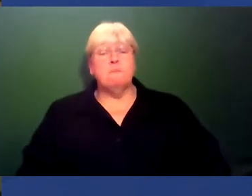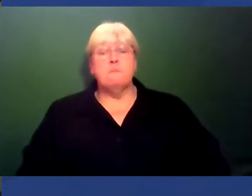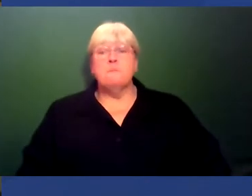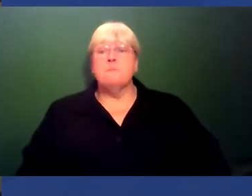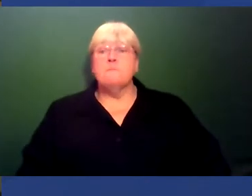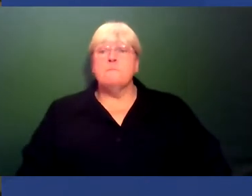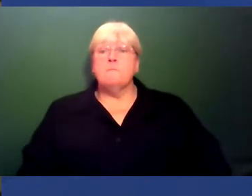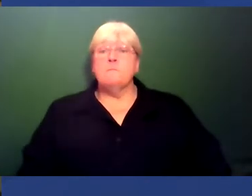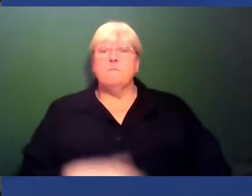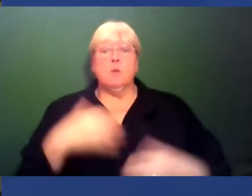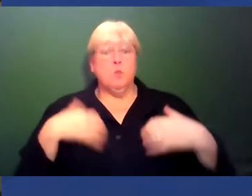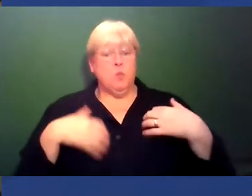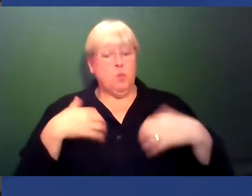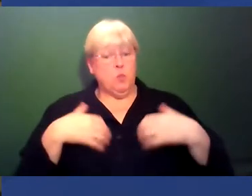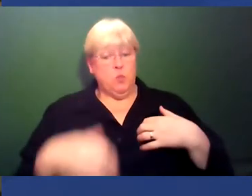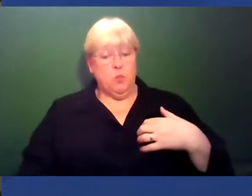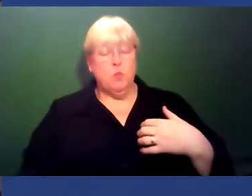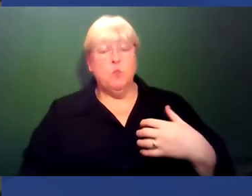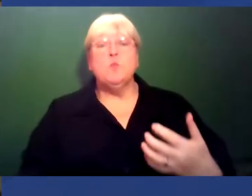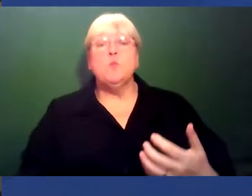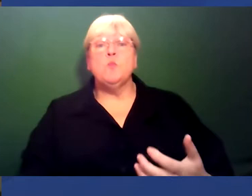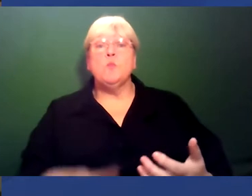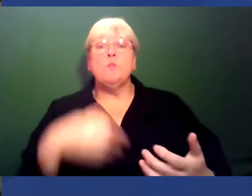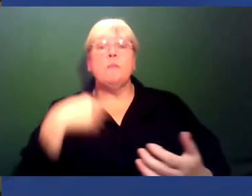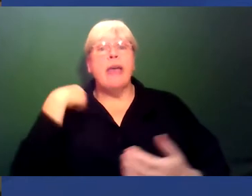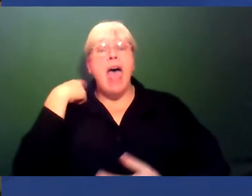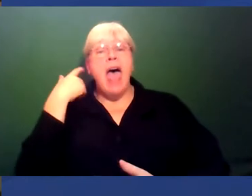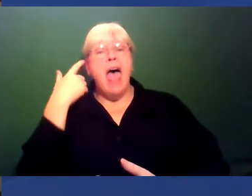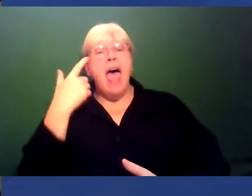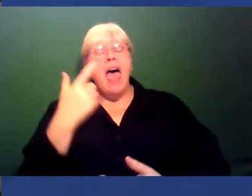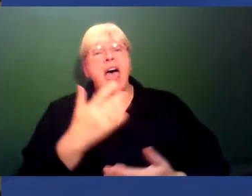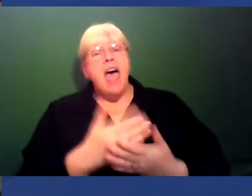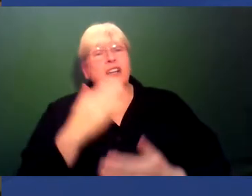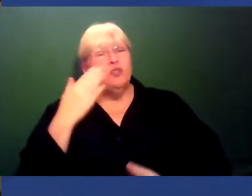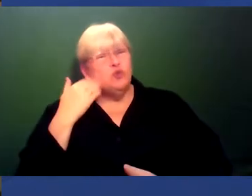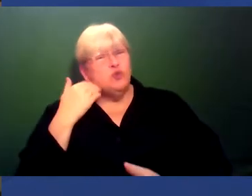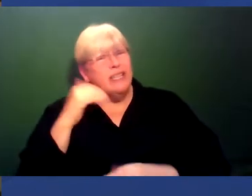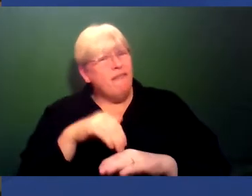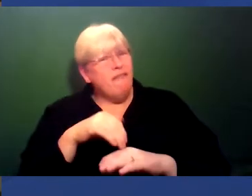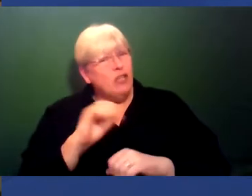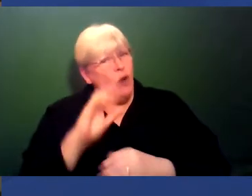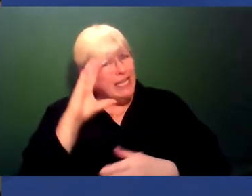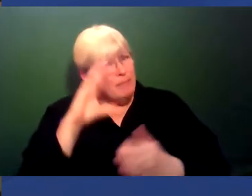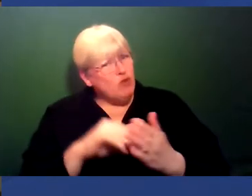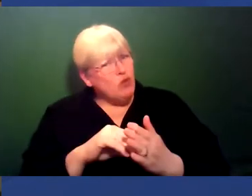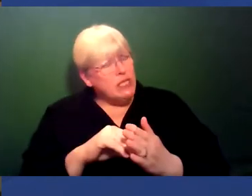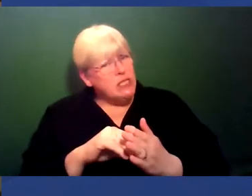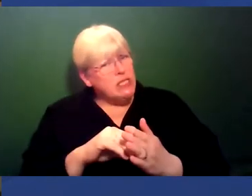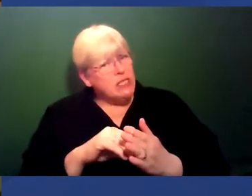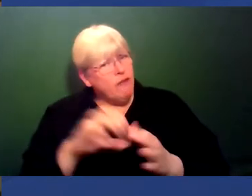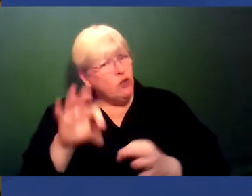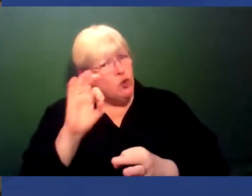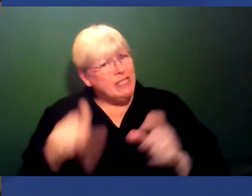That sounds great. But to what extent did race affect your experience of choosing science as a career?